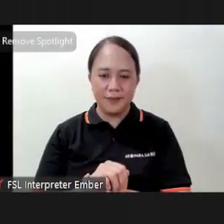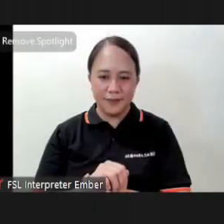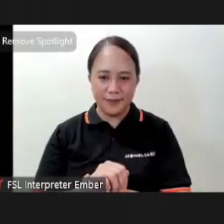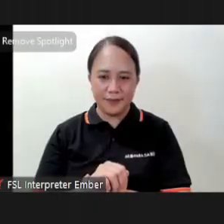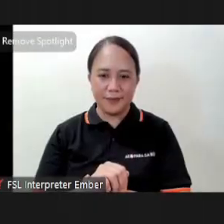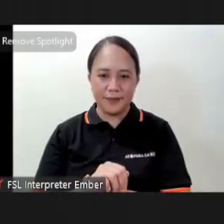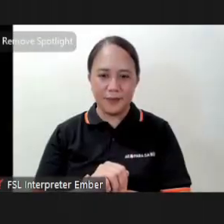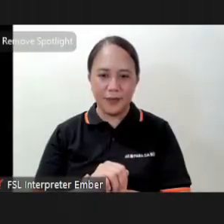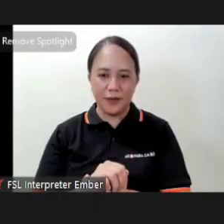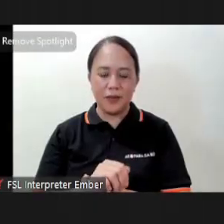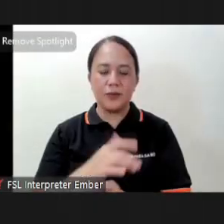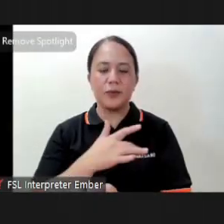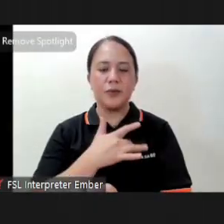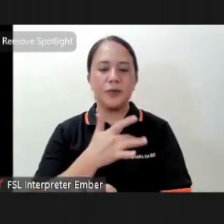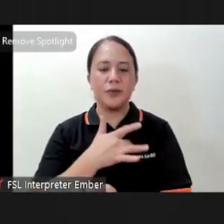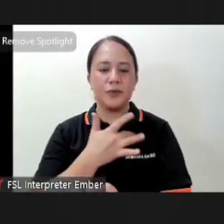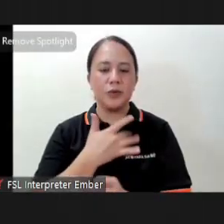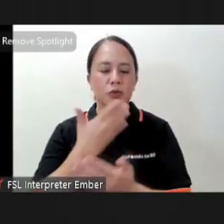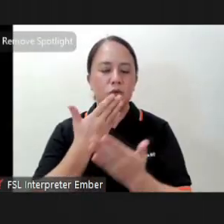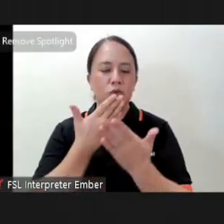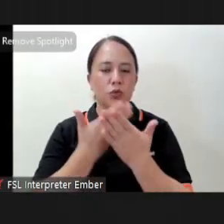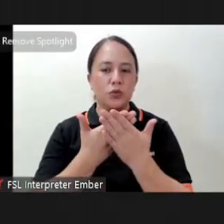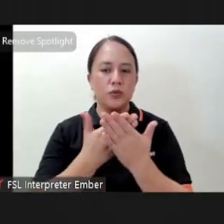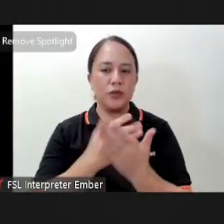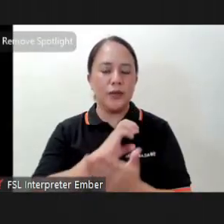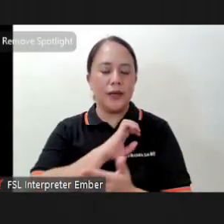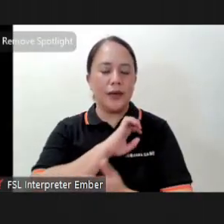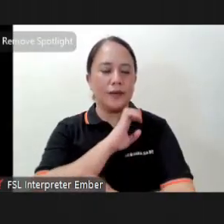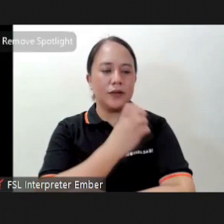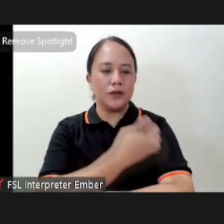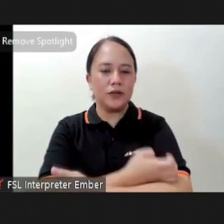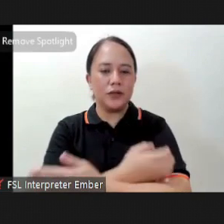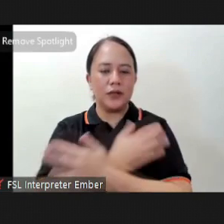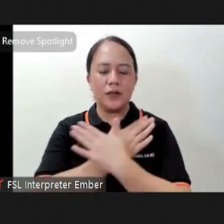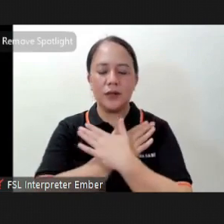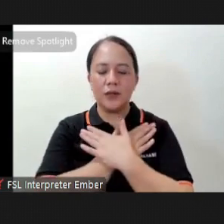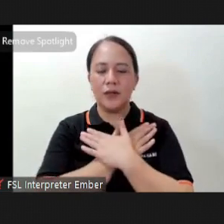And you feel those good energies. And the love and caring.